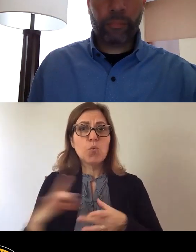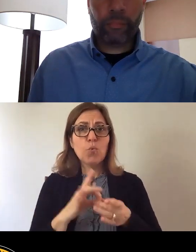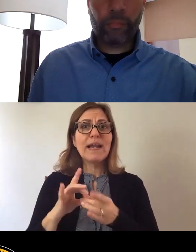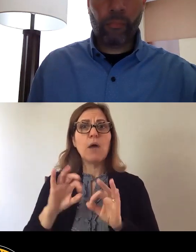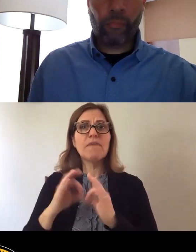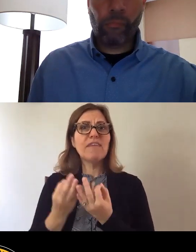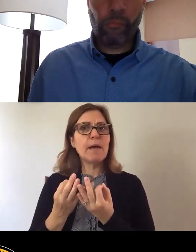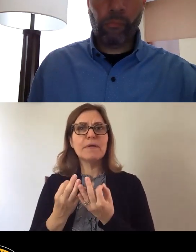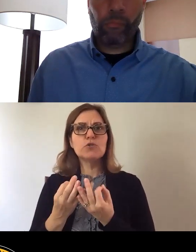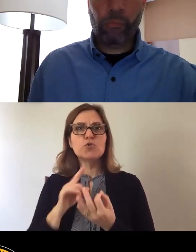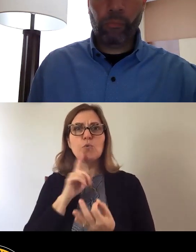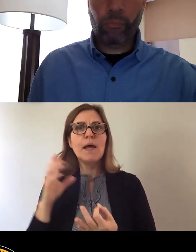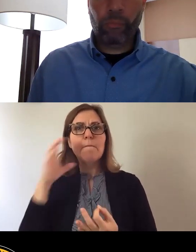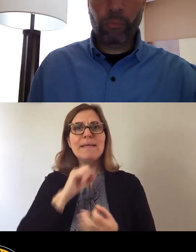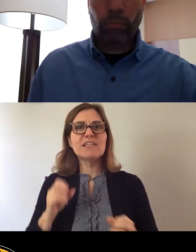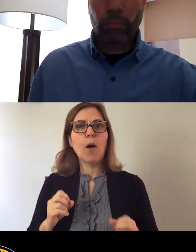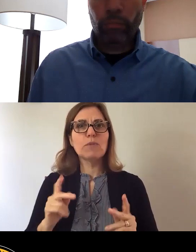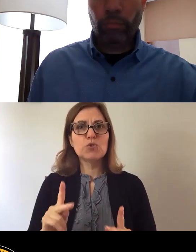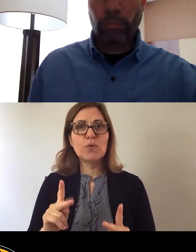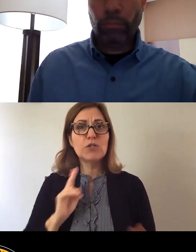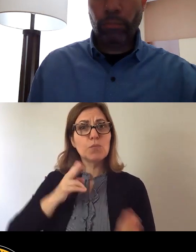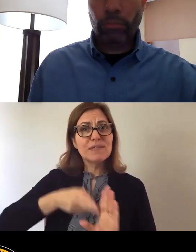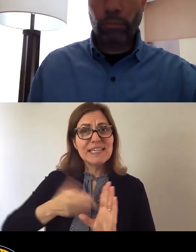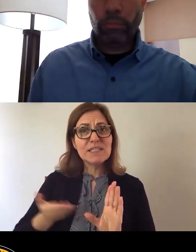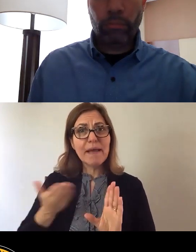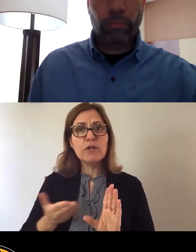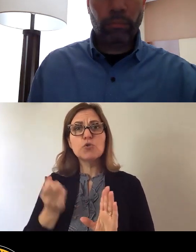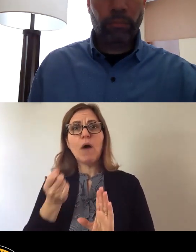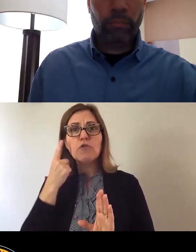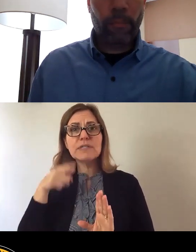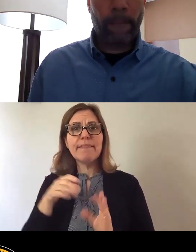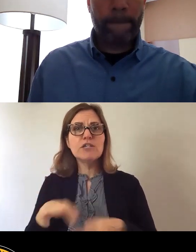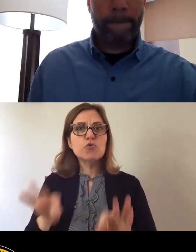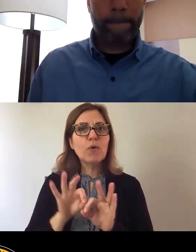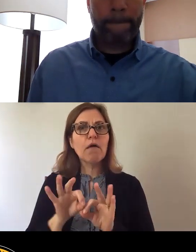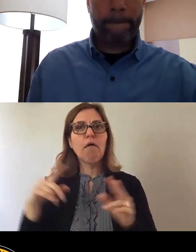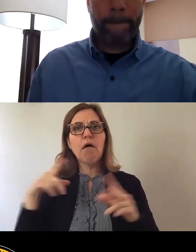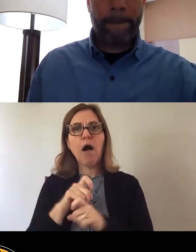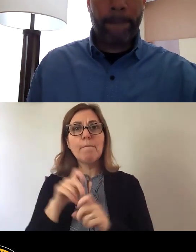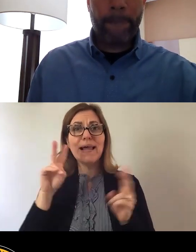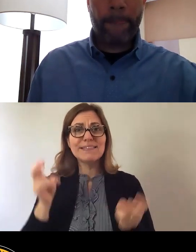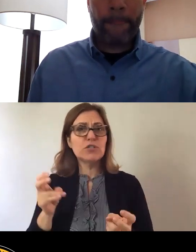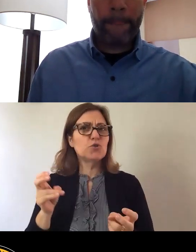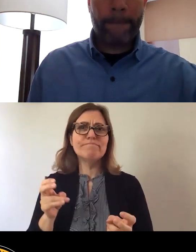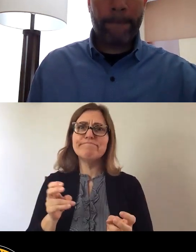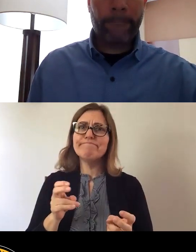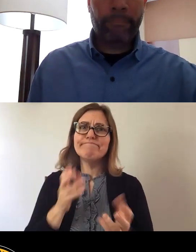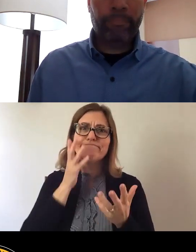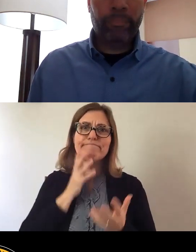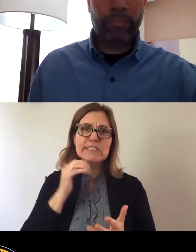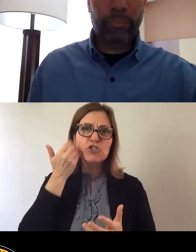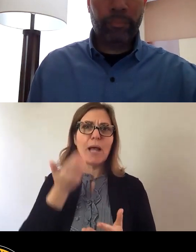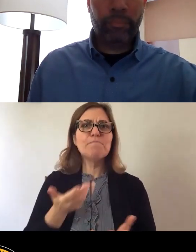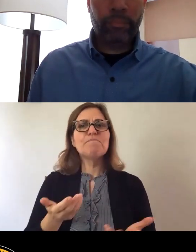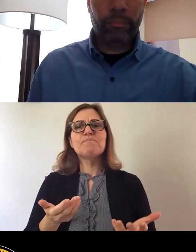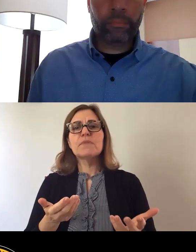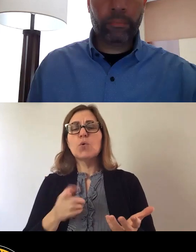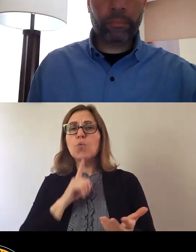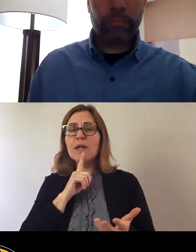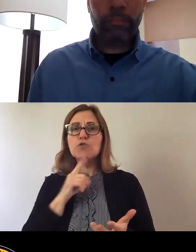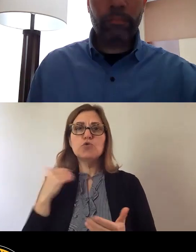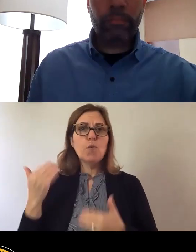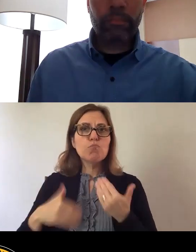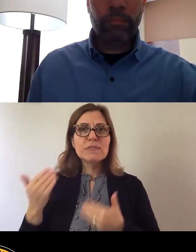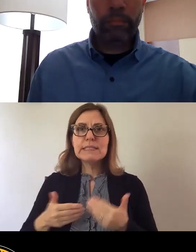to participate here and understand these critical and complex issues would be a shame. Proceeding at warp speed despite